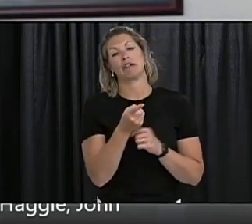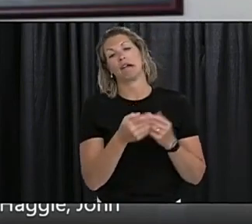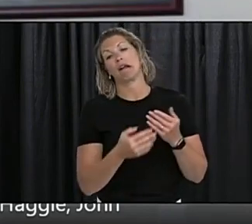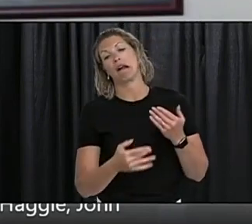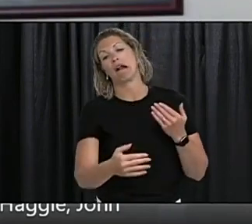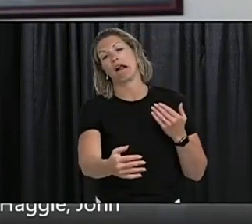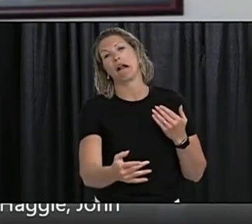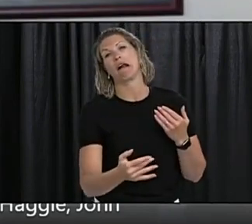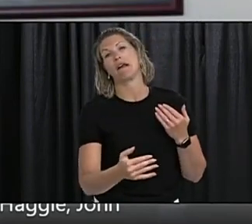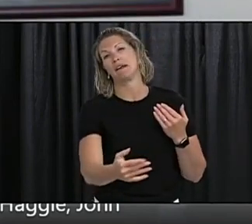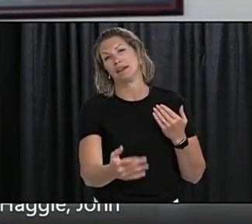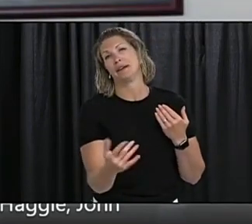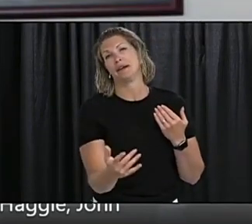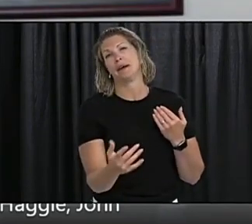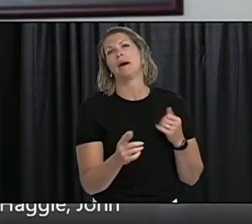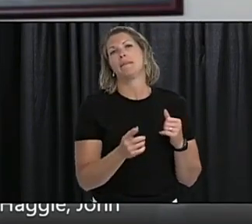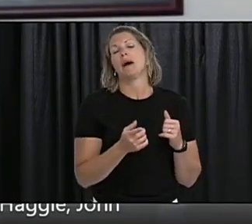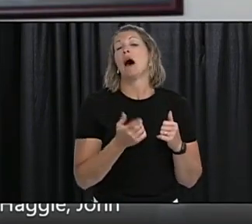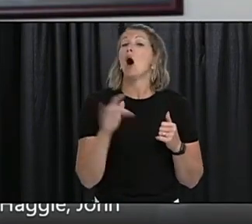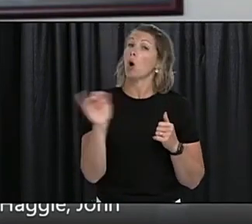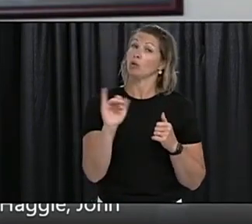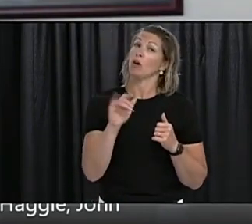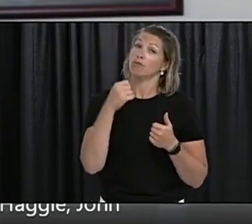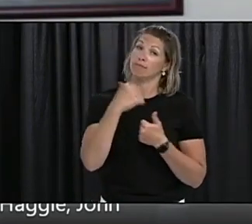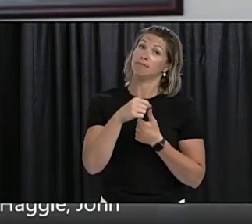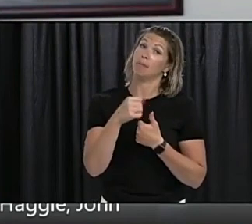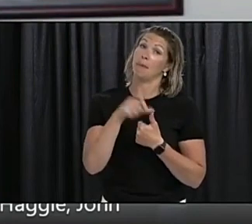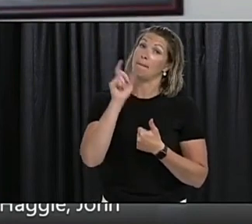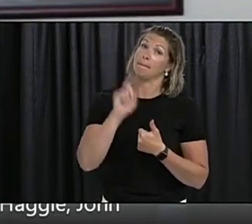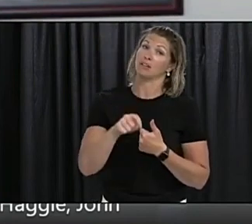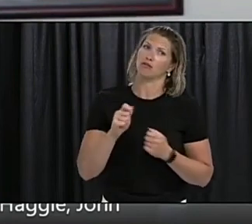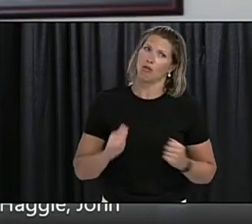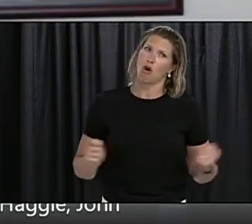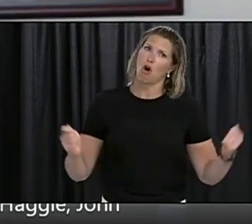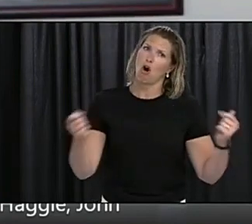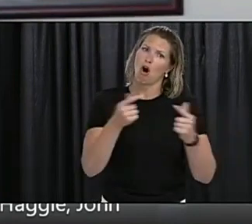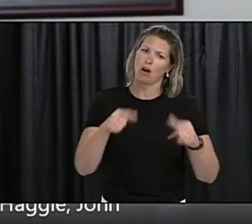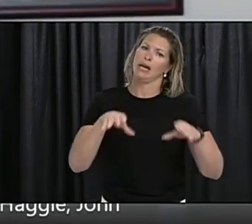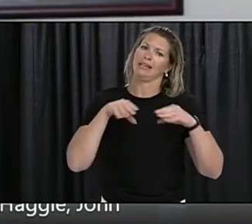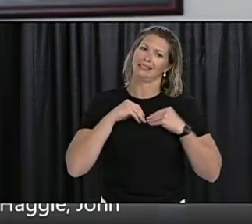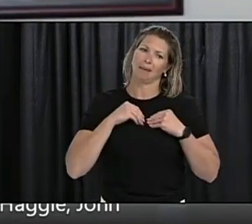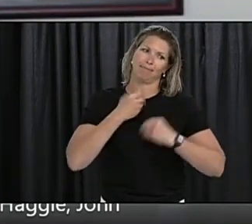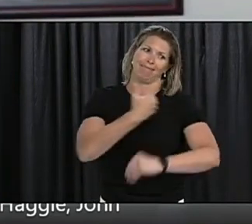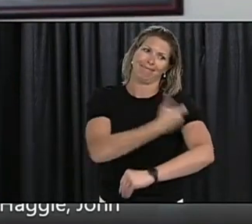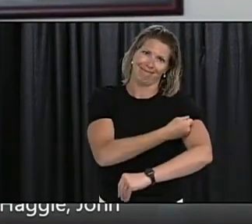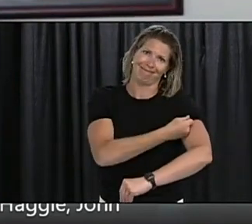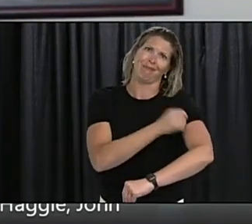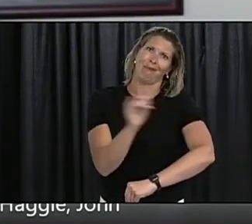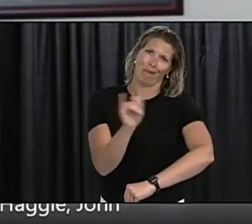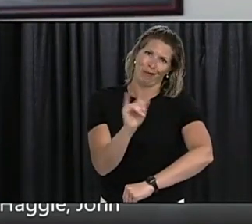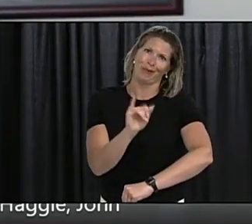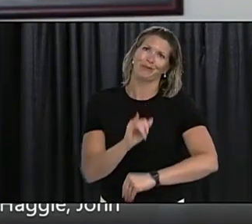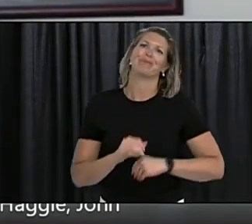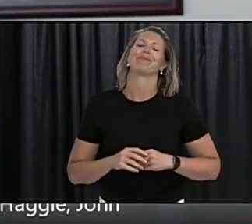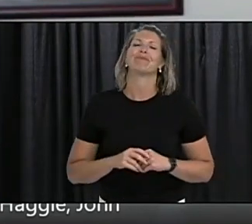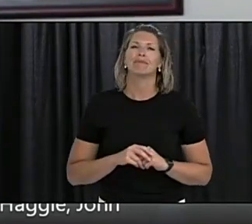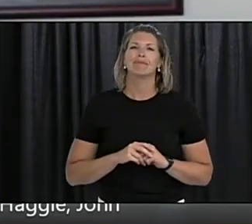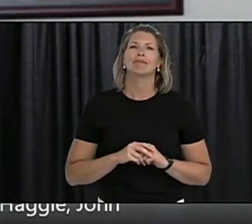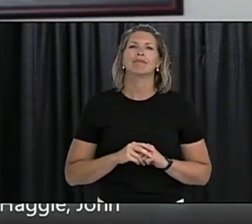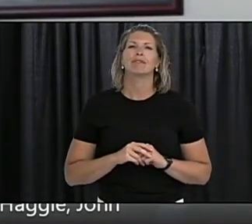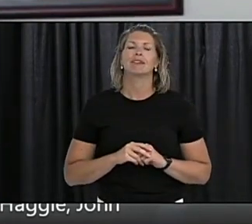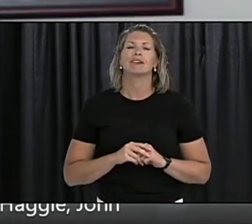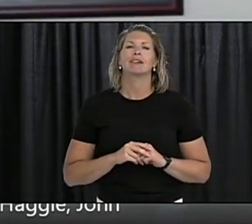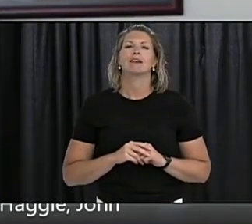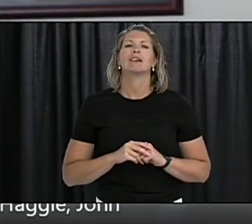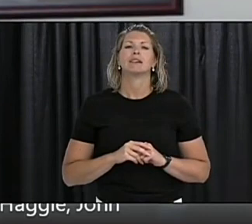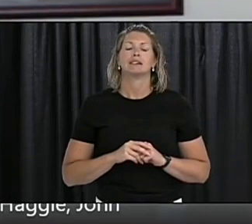distributed amongst Newfoundlanders and Labradorians. So we need to bear in mind what mitigation strategies